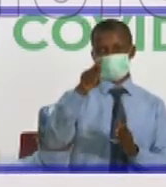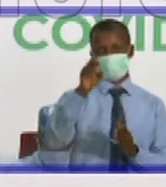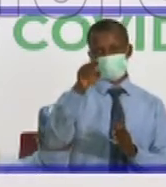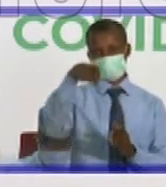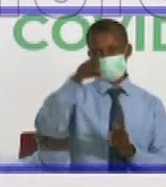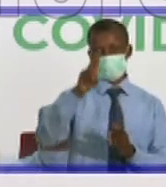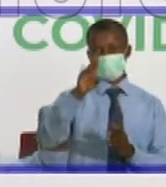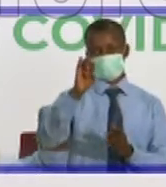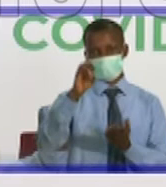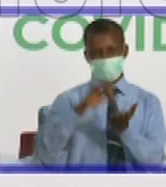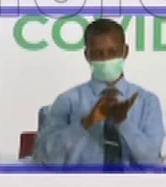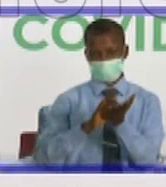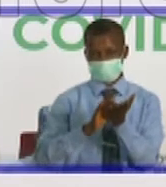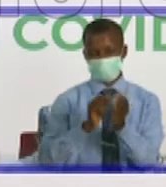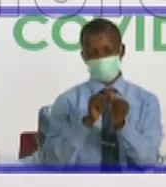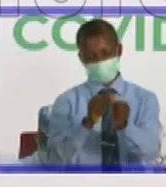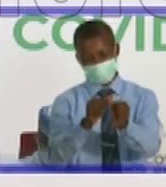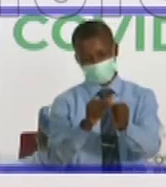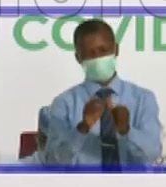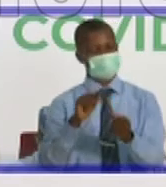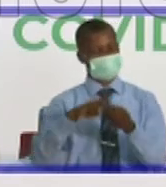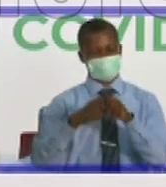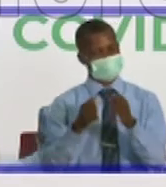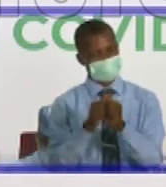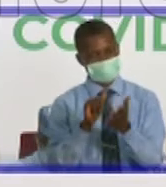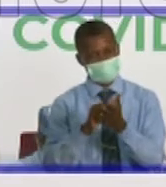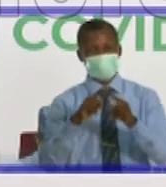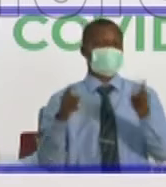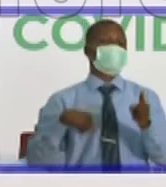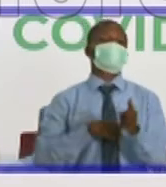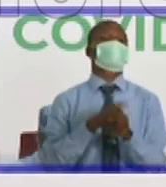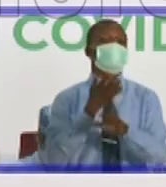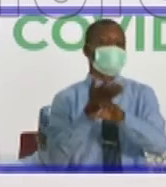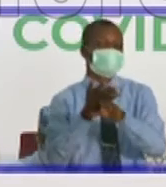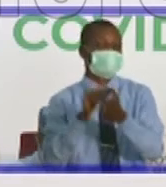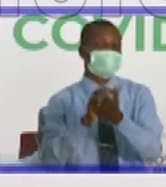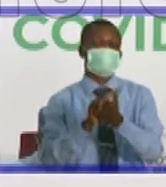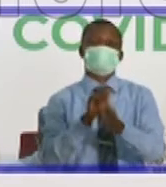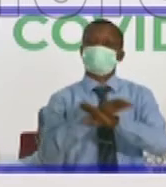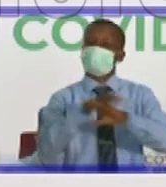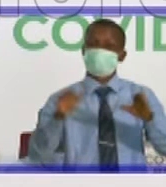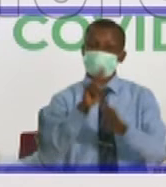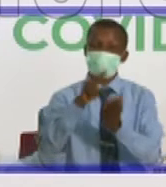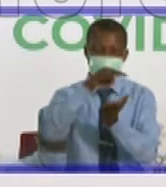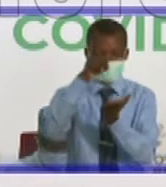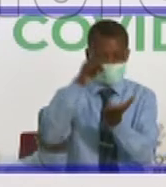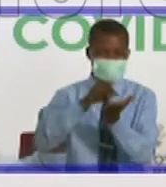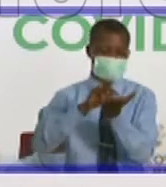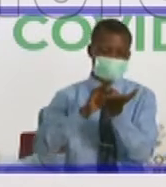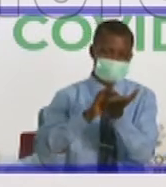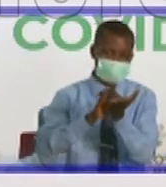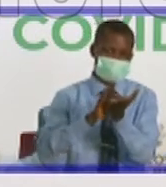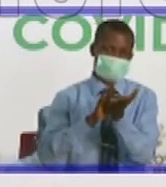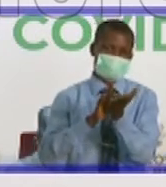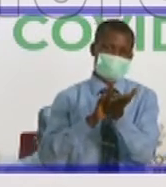and we have no problem with that. But we are asking that we restrict the use of these medicines to those trial